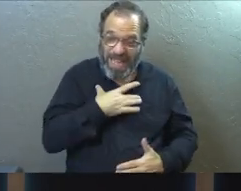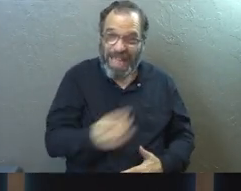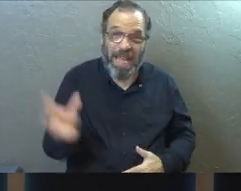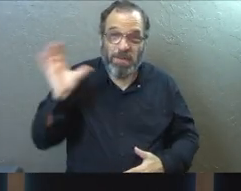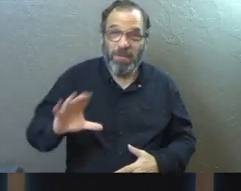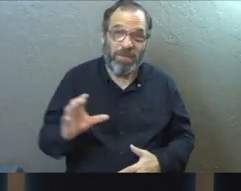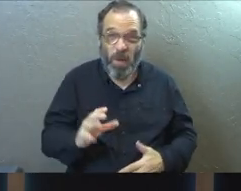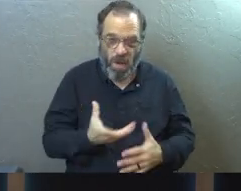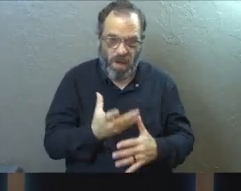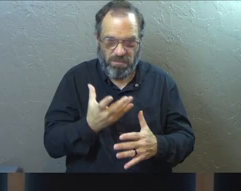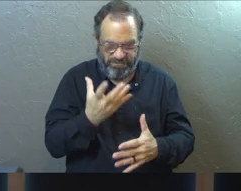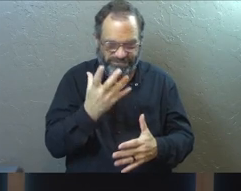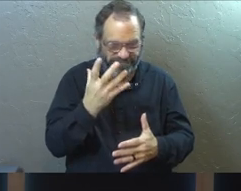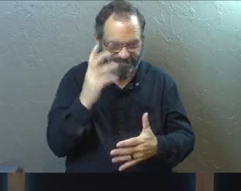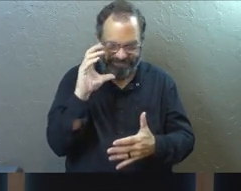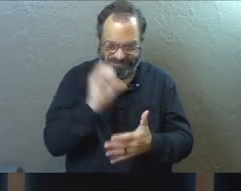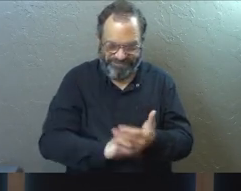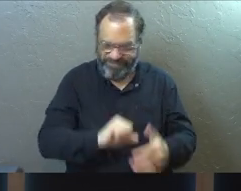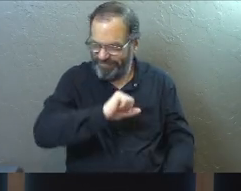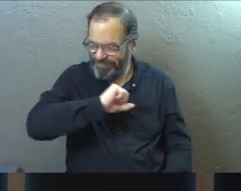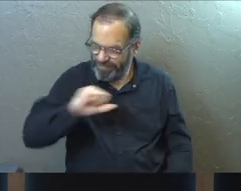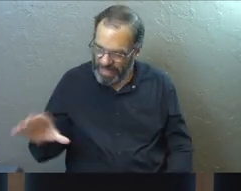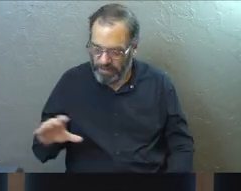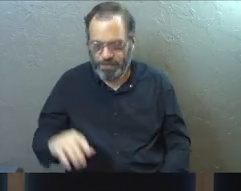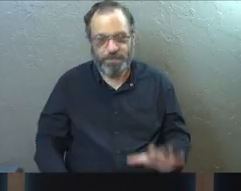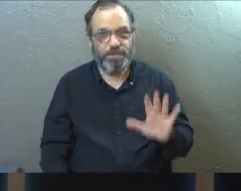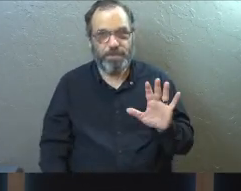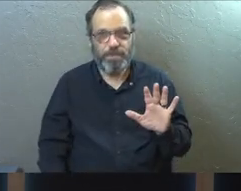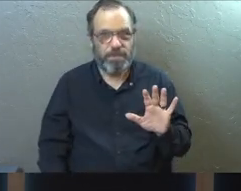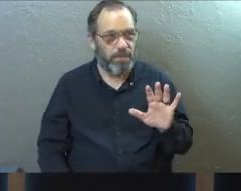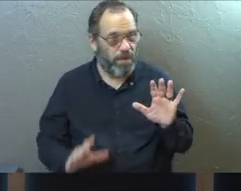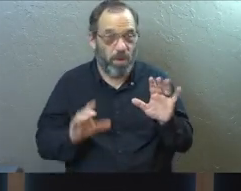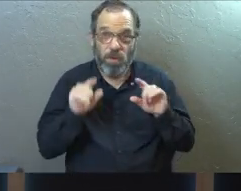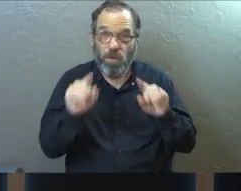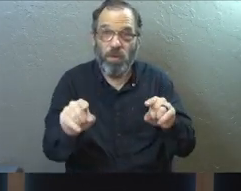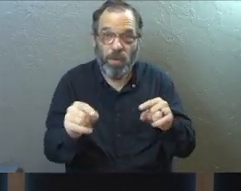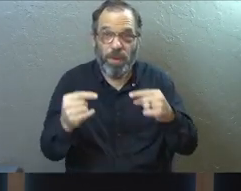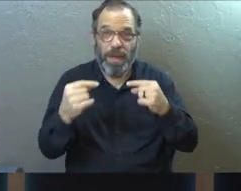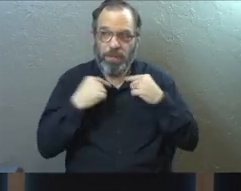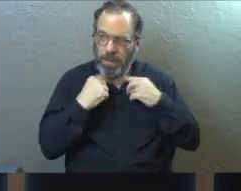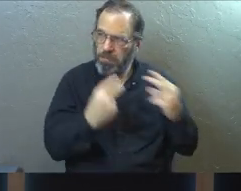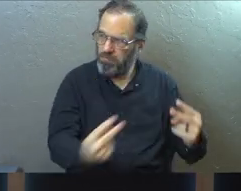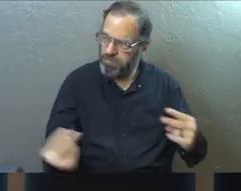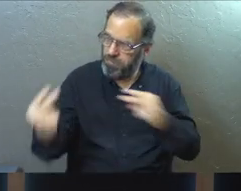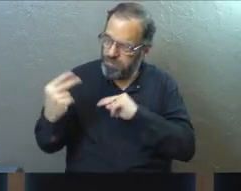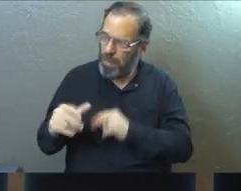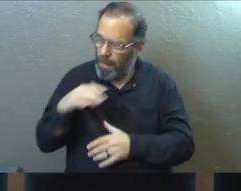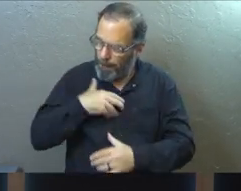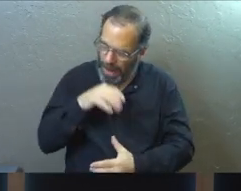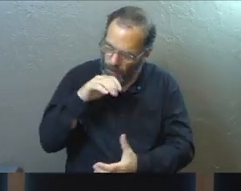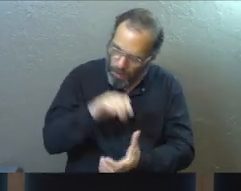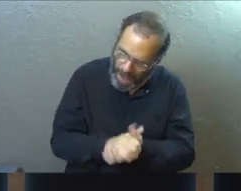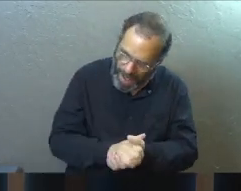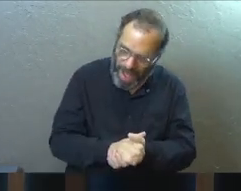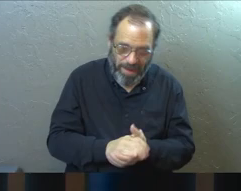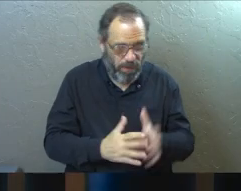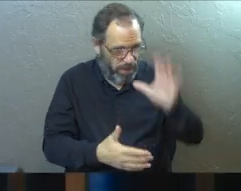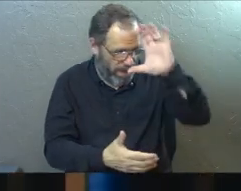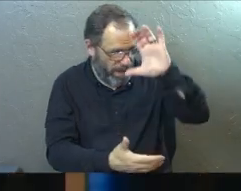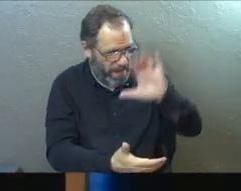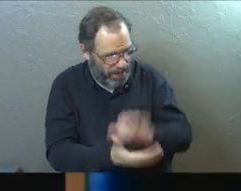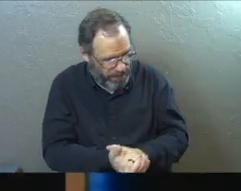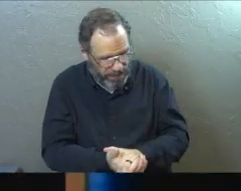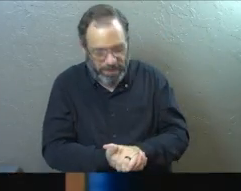we used to have in our relationships. All of us, I'm sure, can look at with our spouse, with, you know, whoever we're in